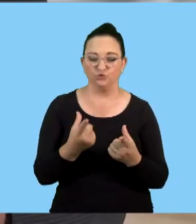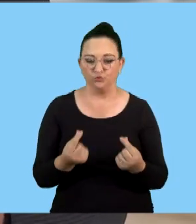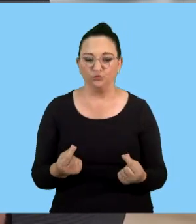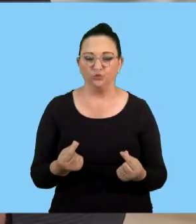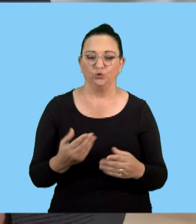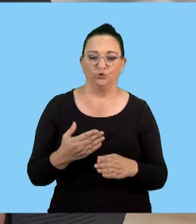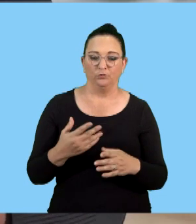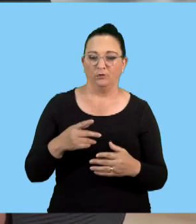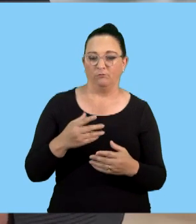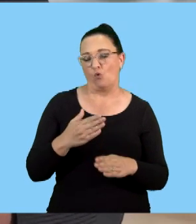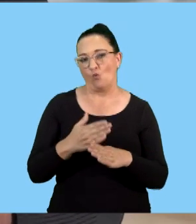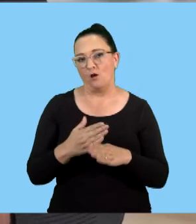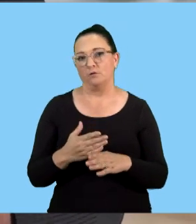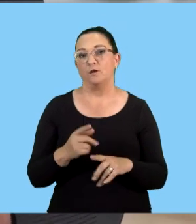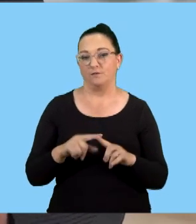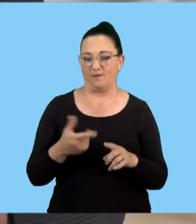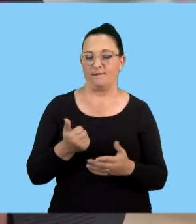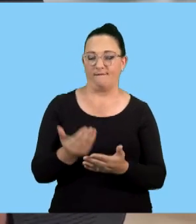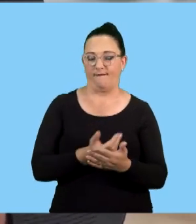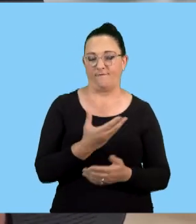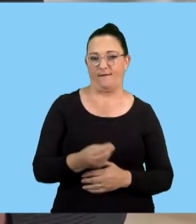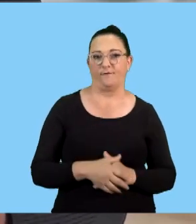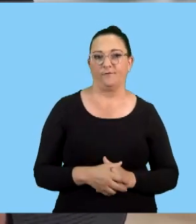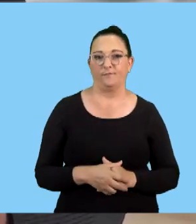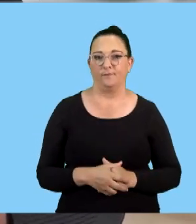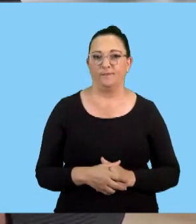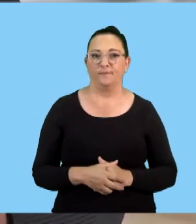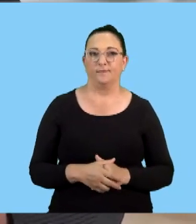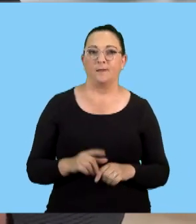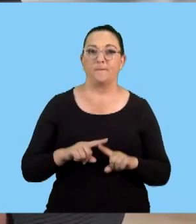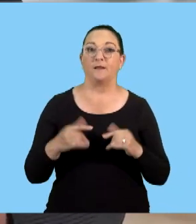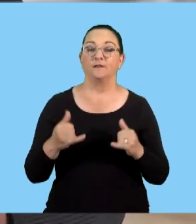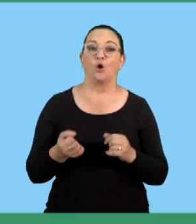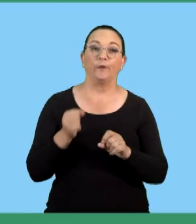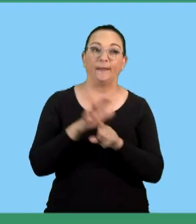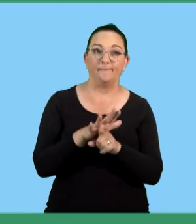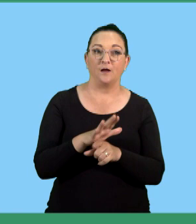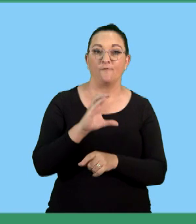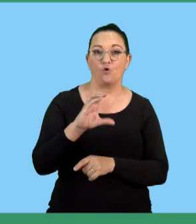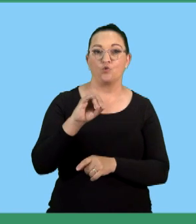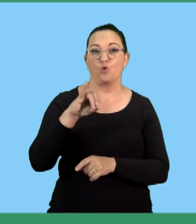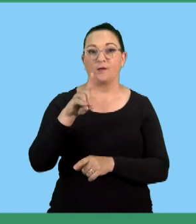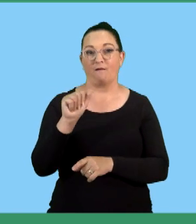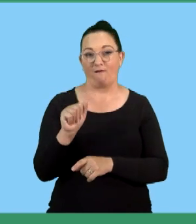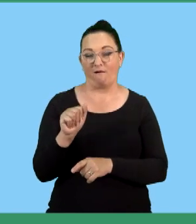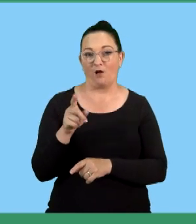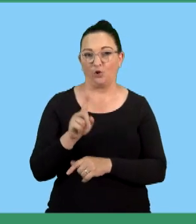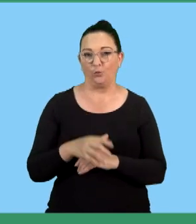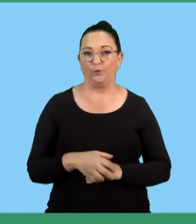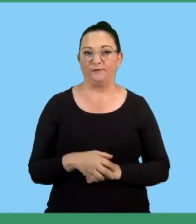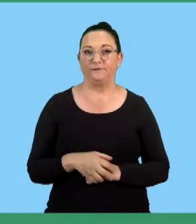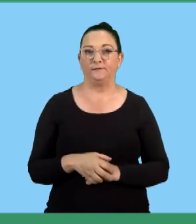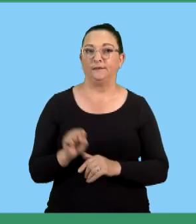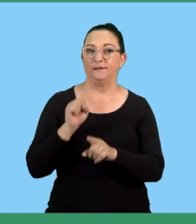their duties. Very important. Very, very important. All right, we're going to move on to the impacts of the COIDA. So what are the